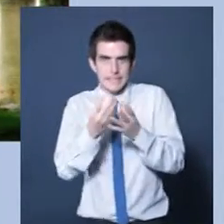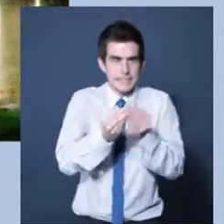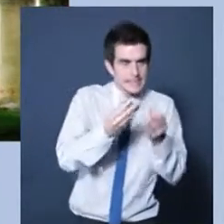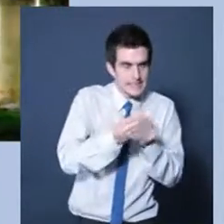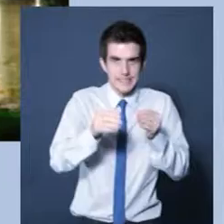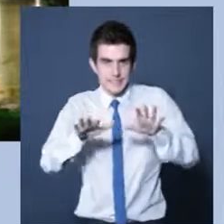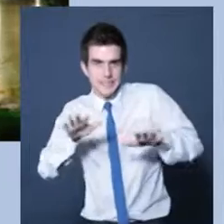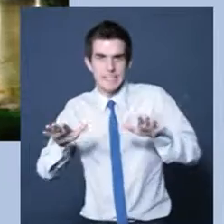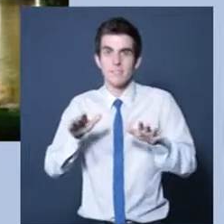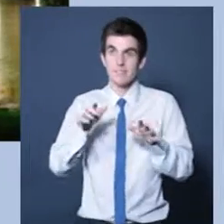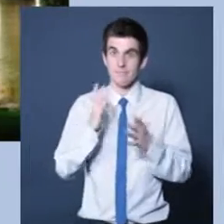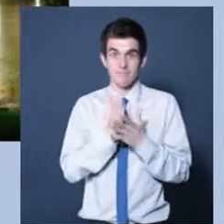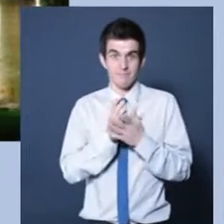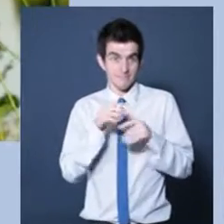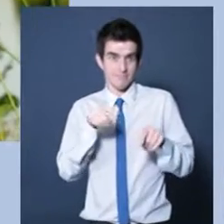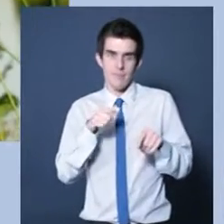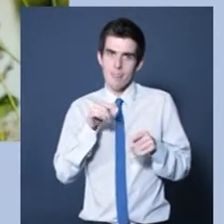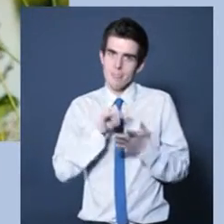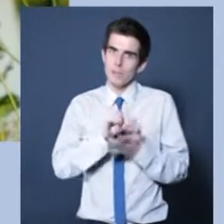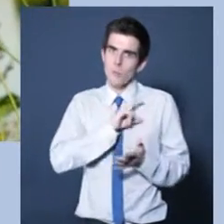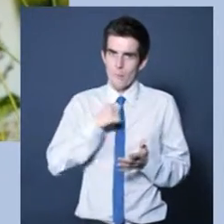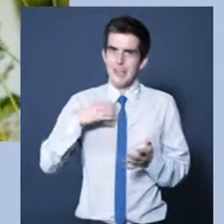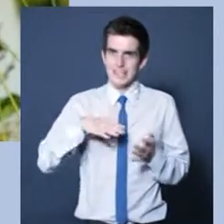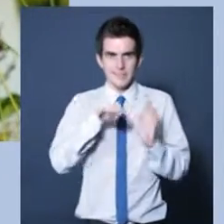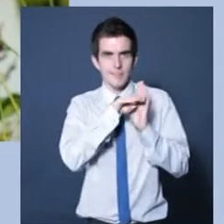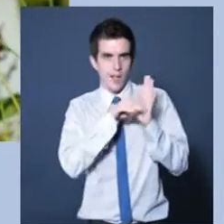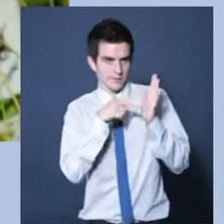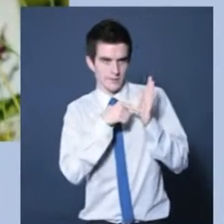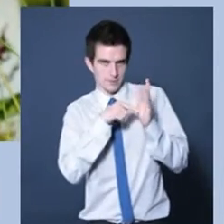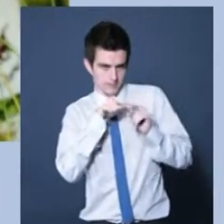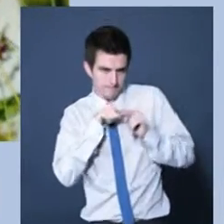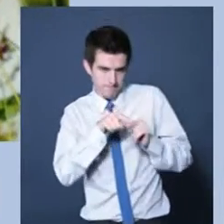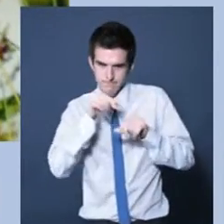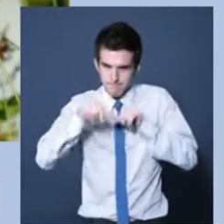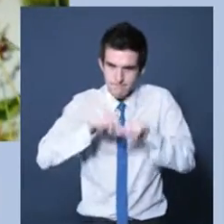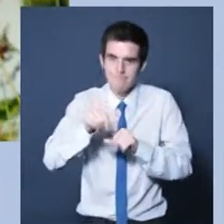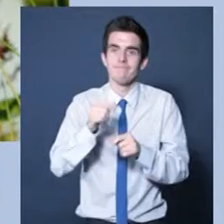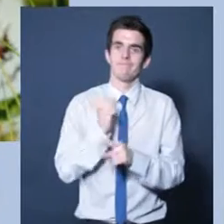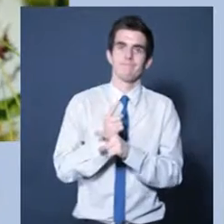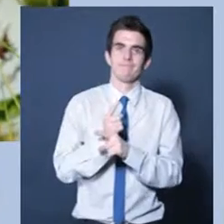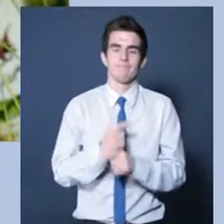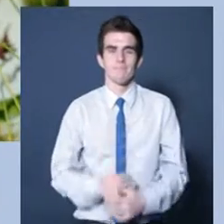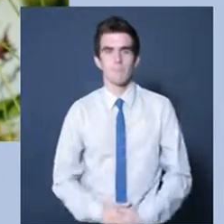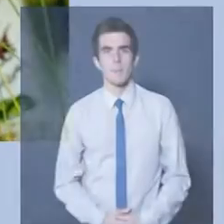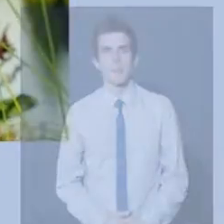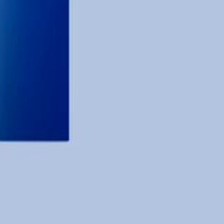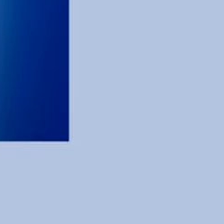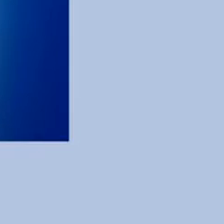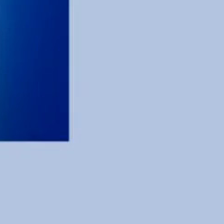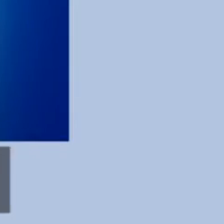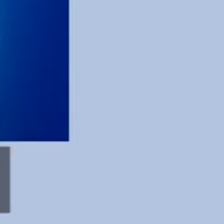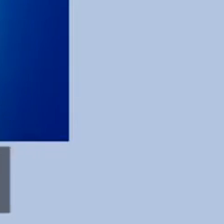concept, or relatively new, and it throws up new challenges. And we need standards to be able to design them properly.